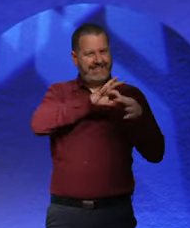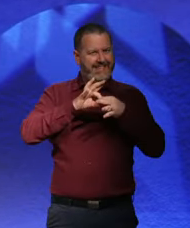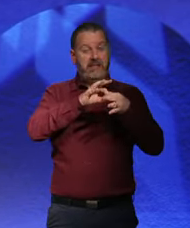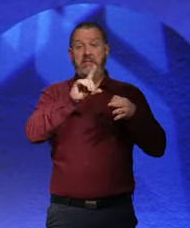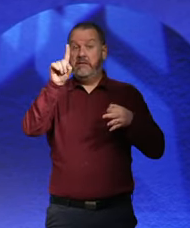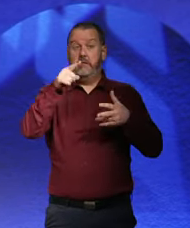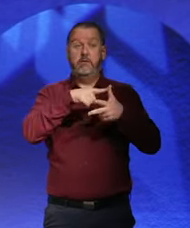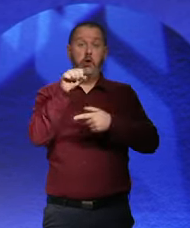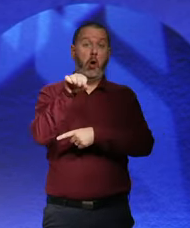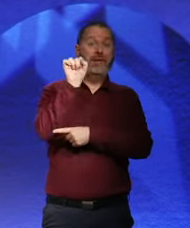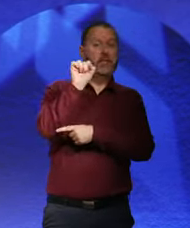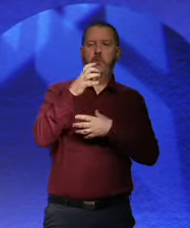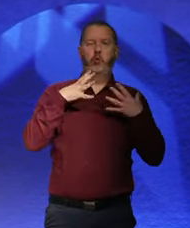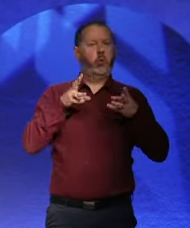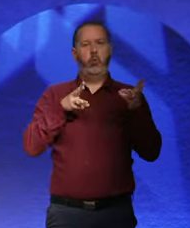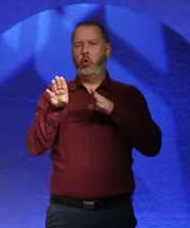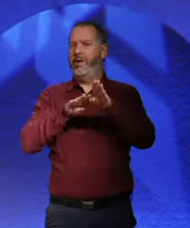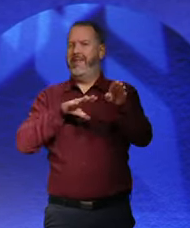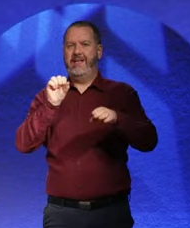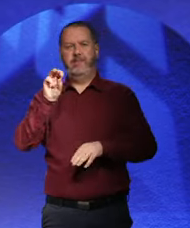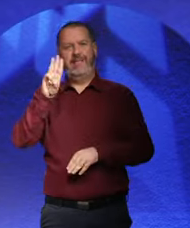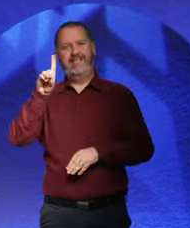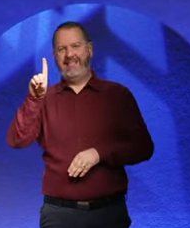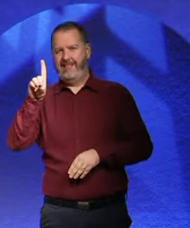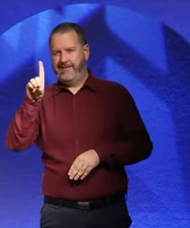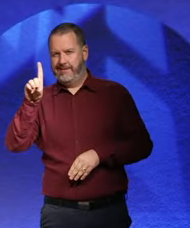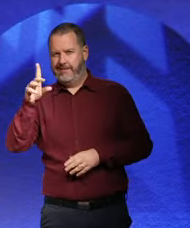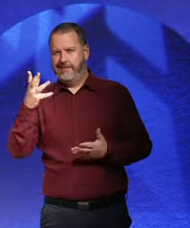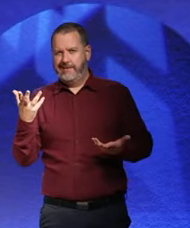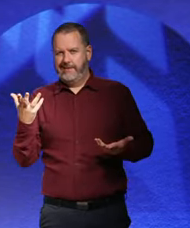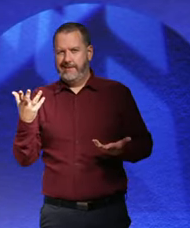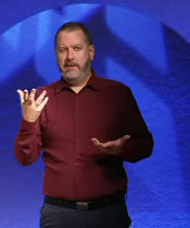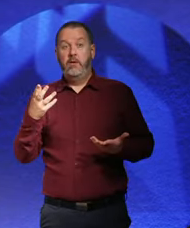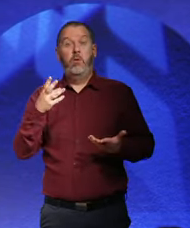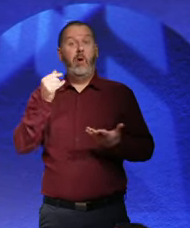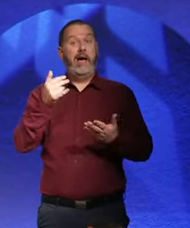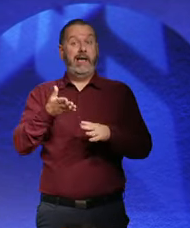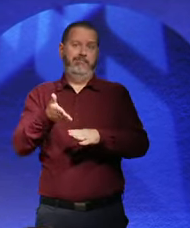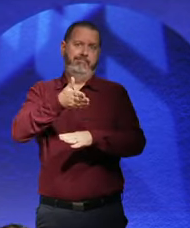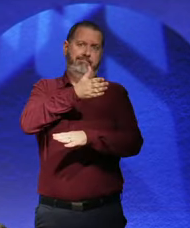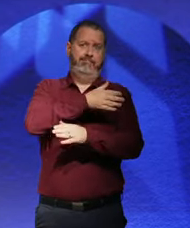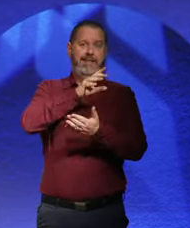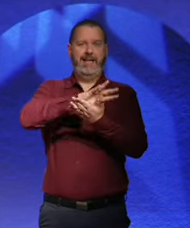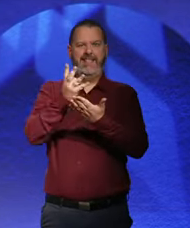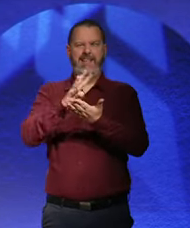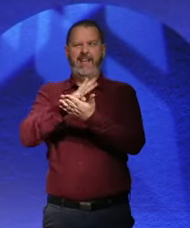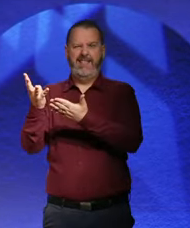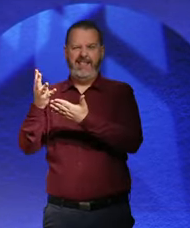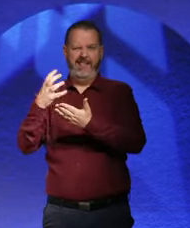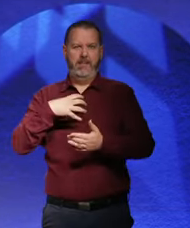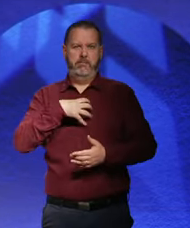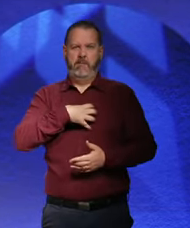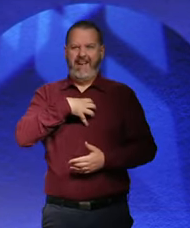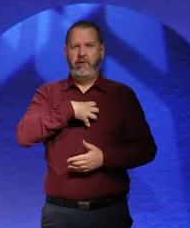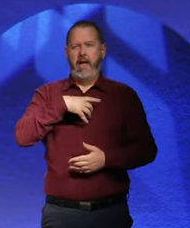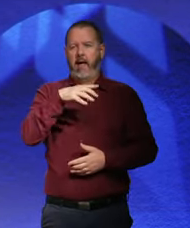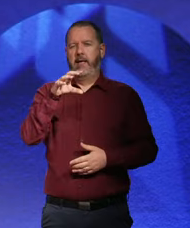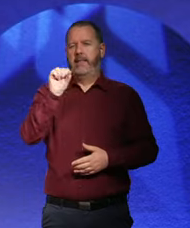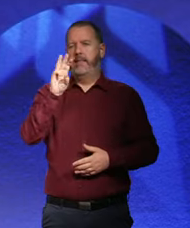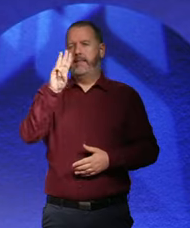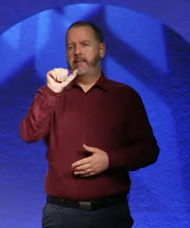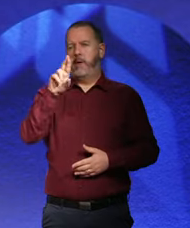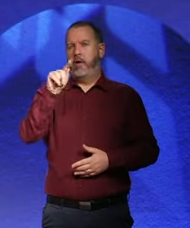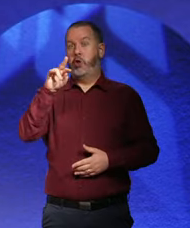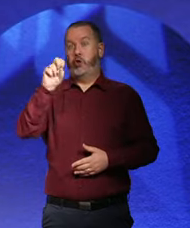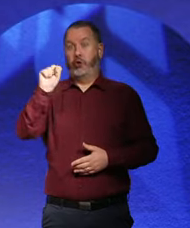with the Social Democrats, mainly because of the 1919 Spartacus Revolt, which was put down by